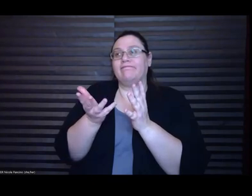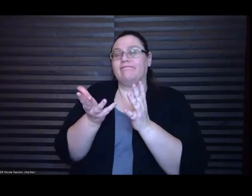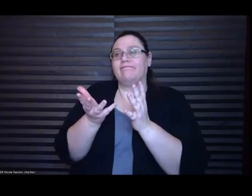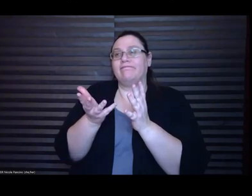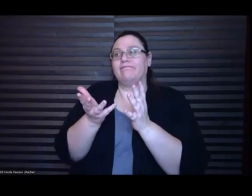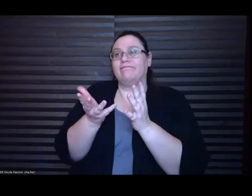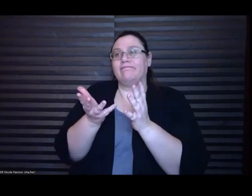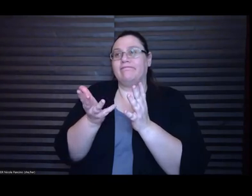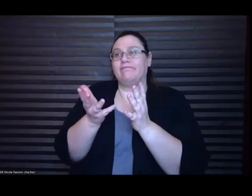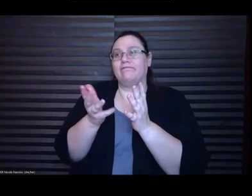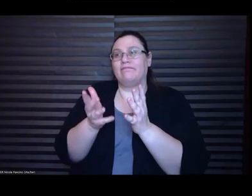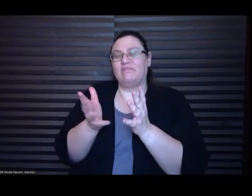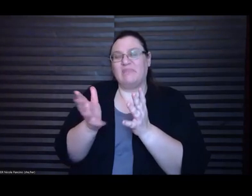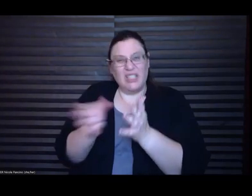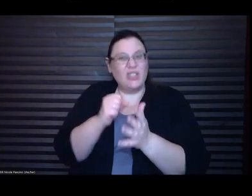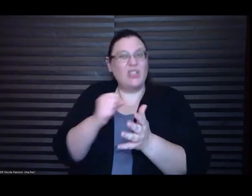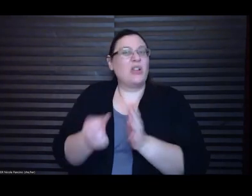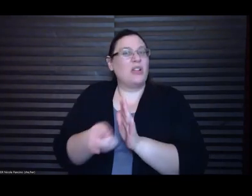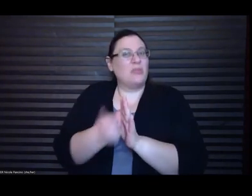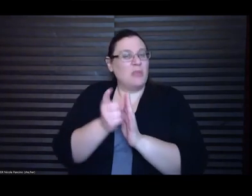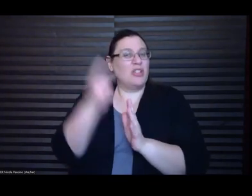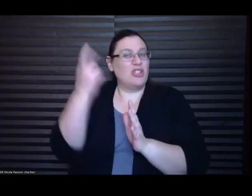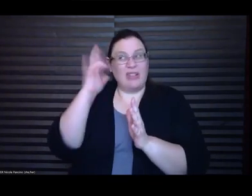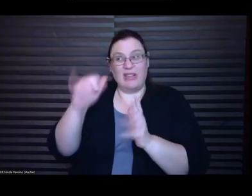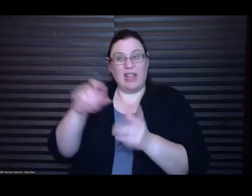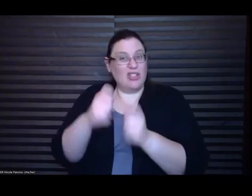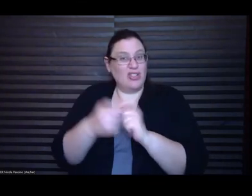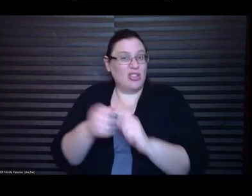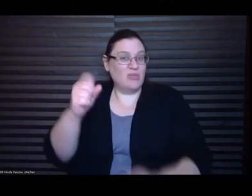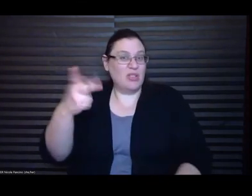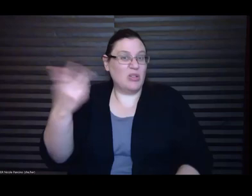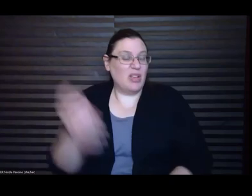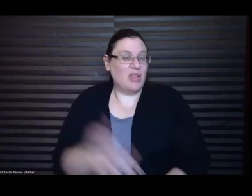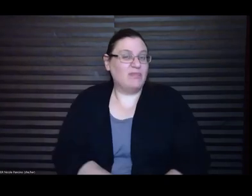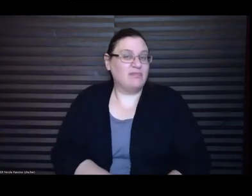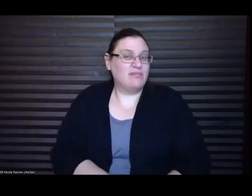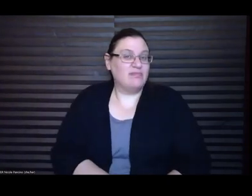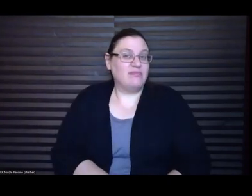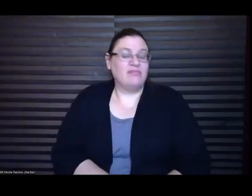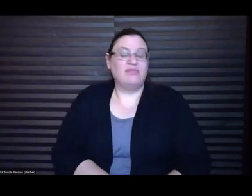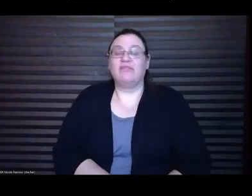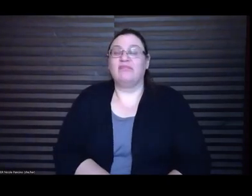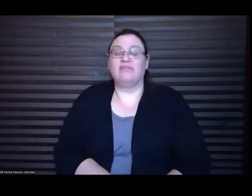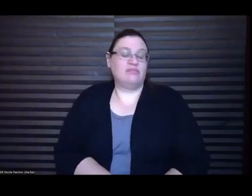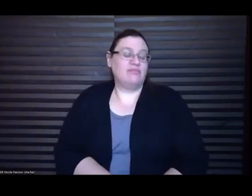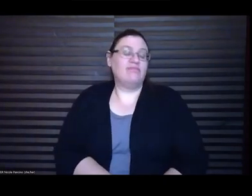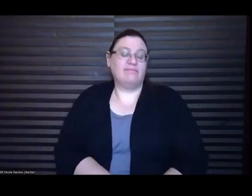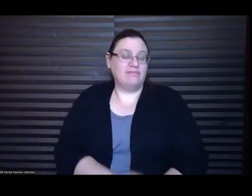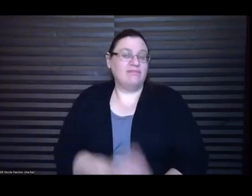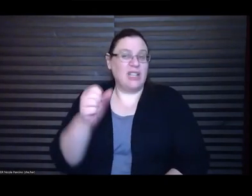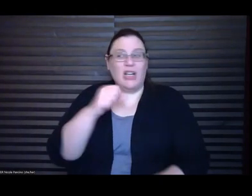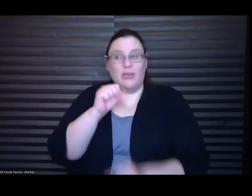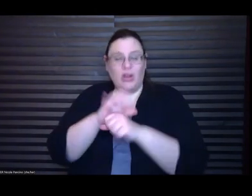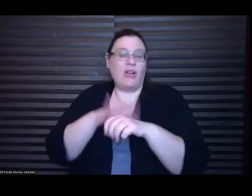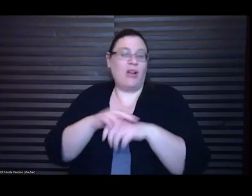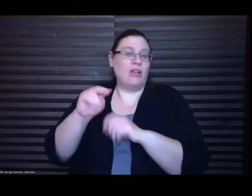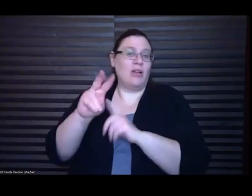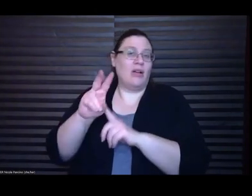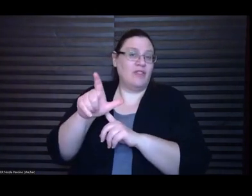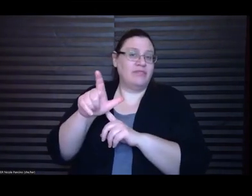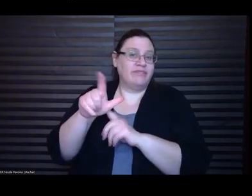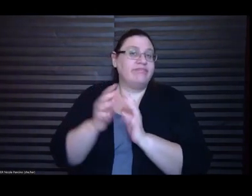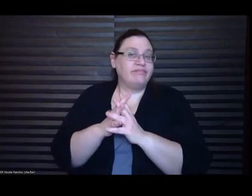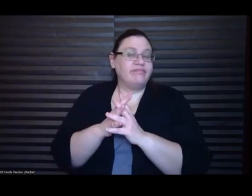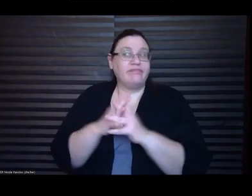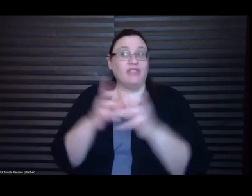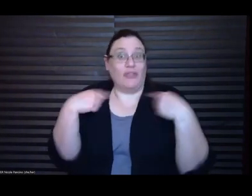um but yeah I I'm working on a novel and so far it's going well Raven is